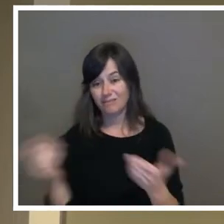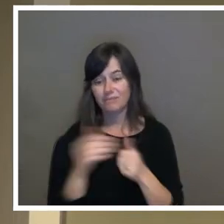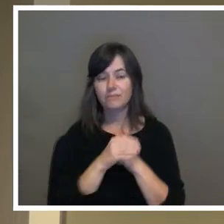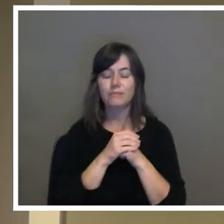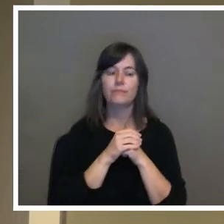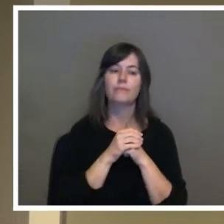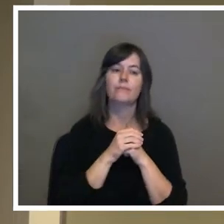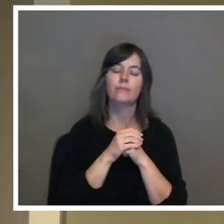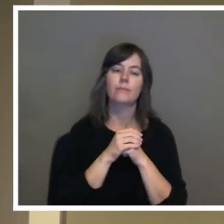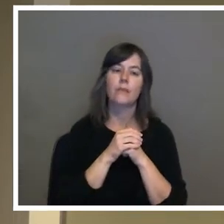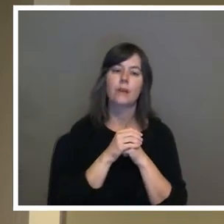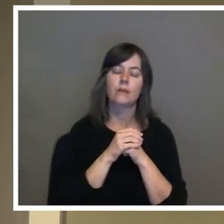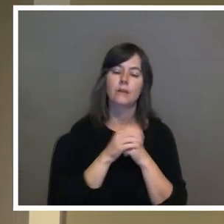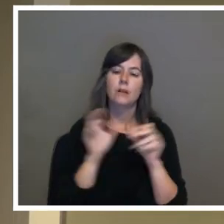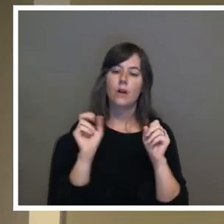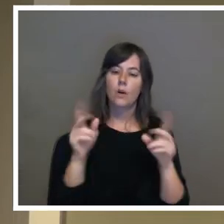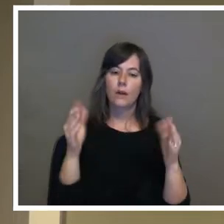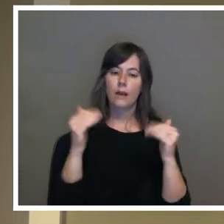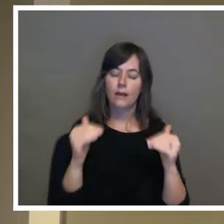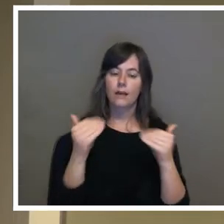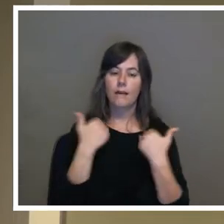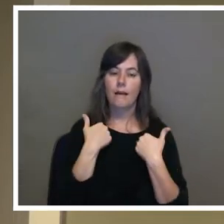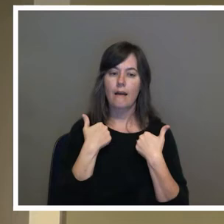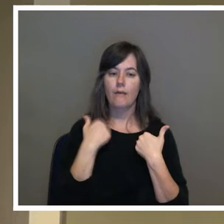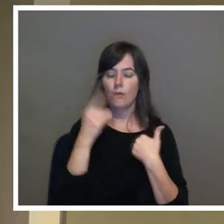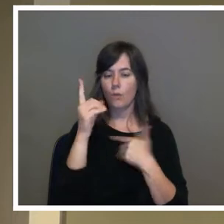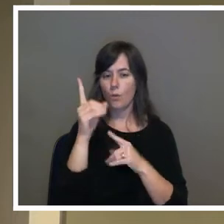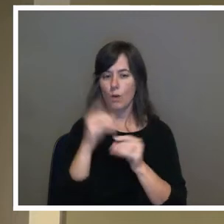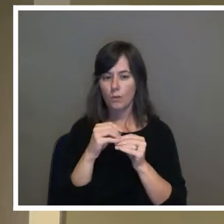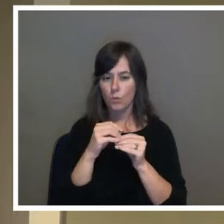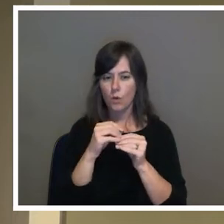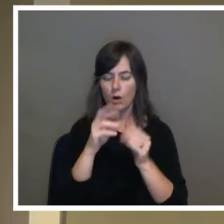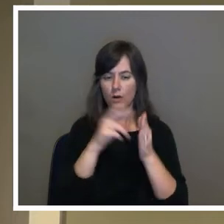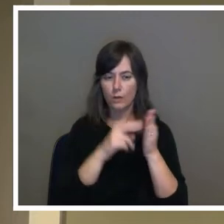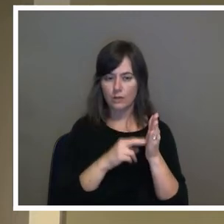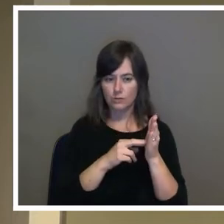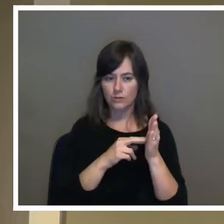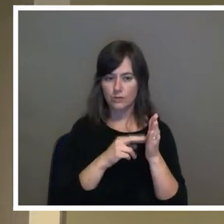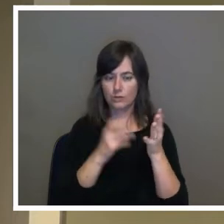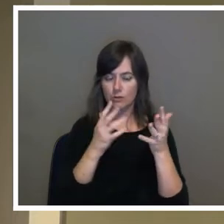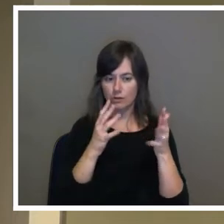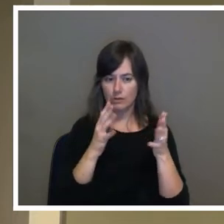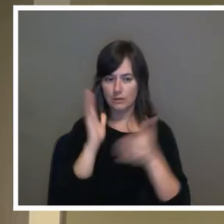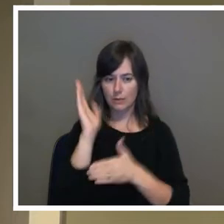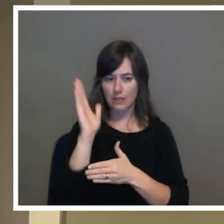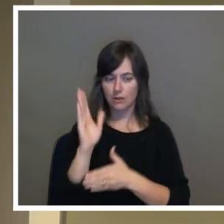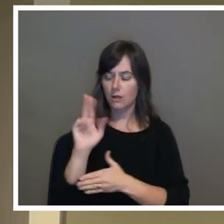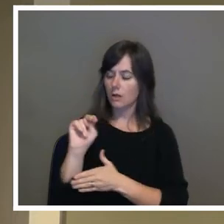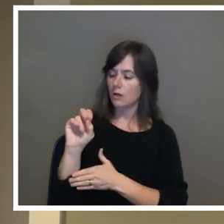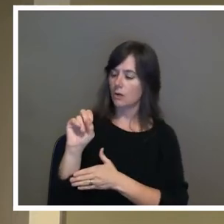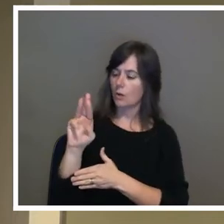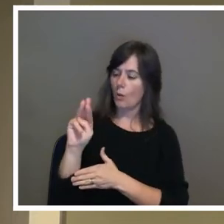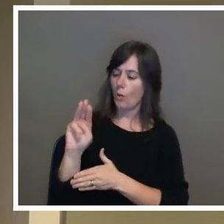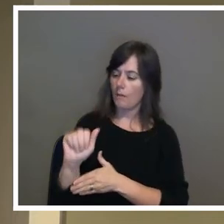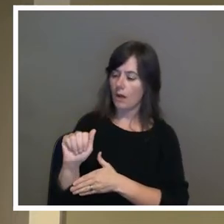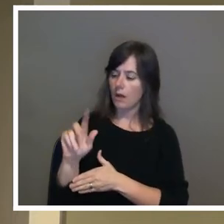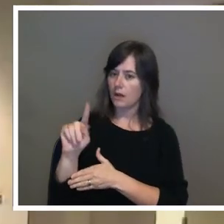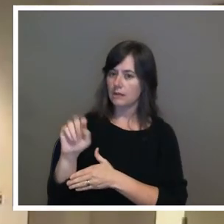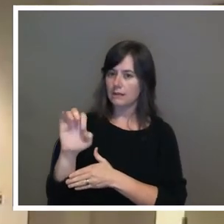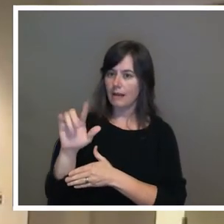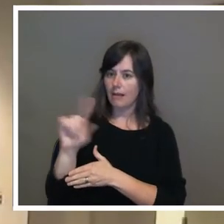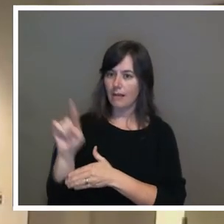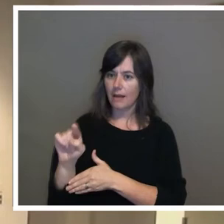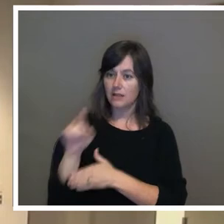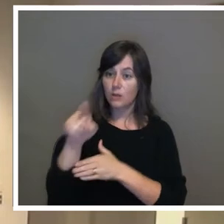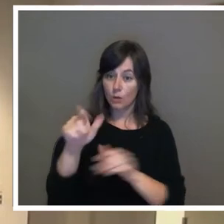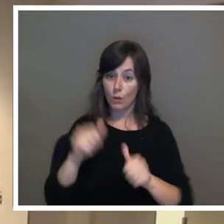Okay. We have one last registered speaker, Norma Tellez. Norma, you're live on the event.